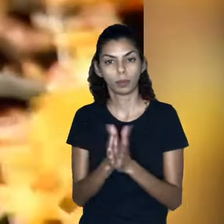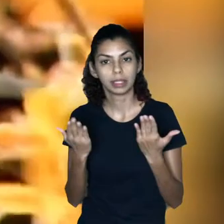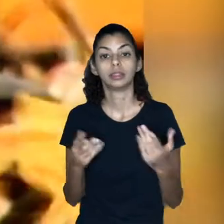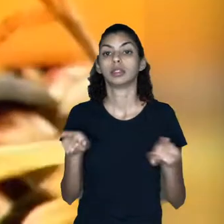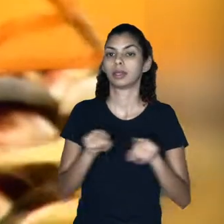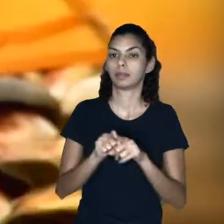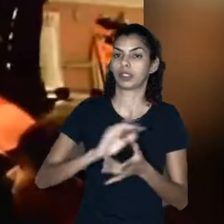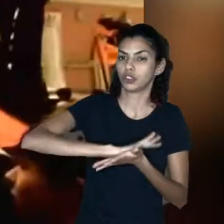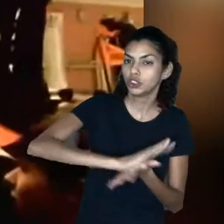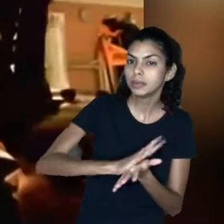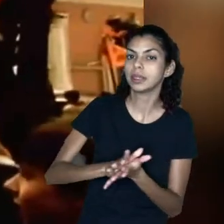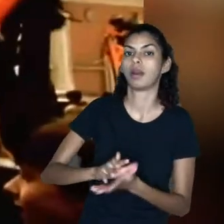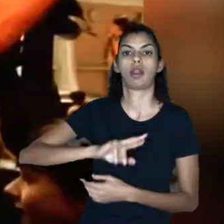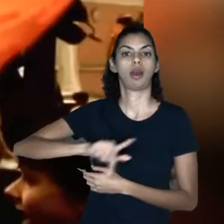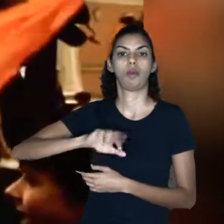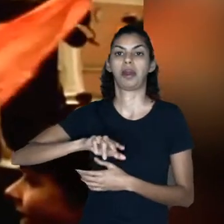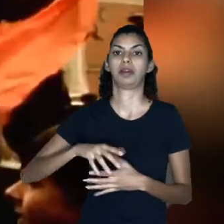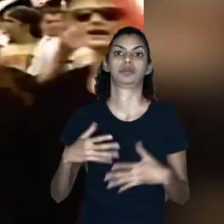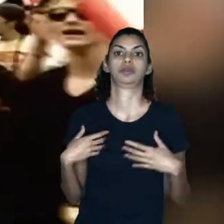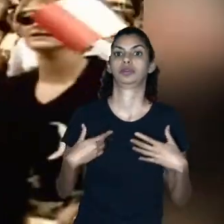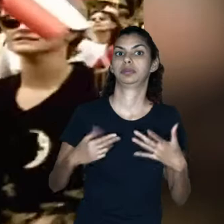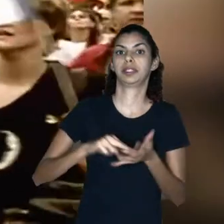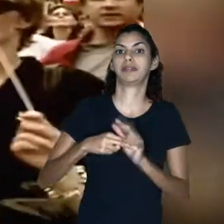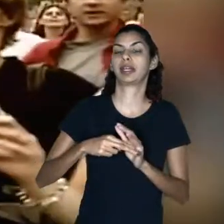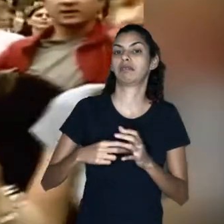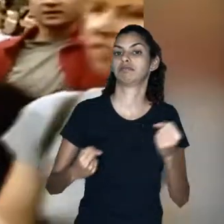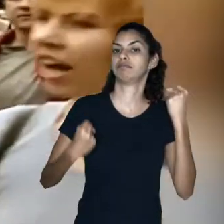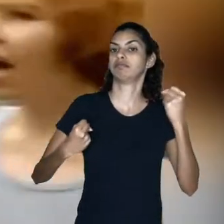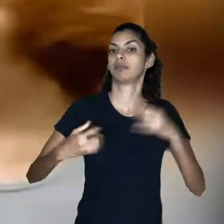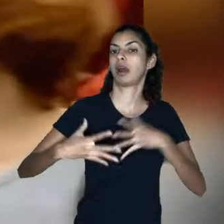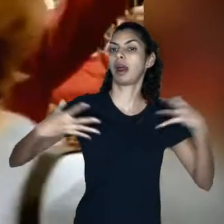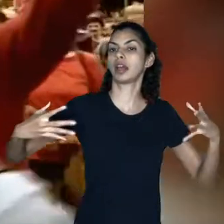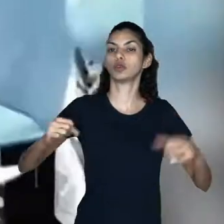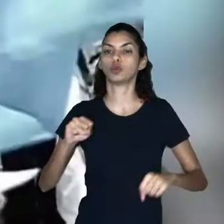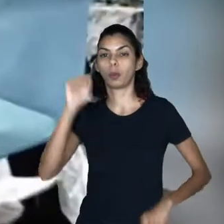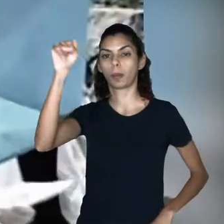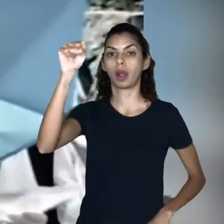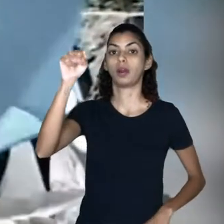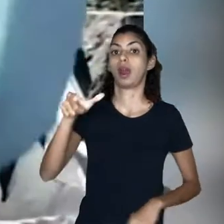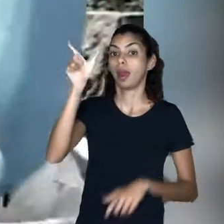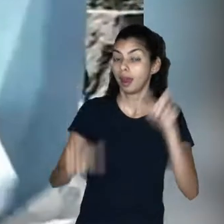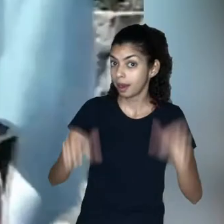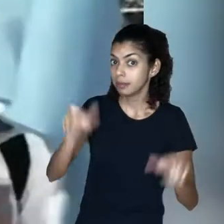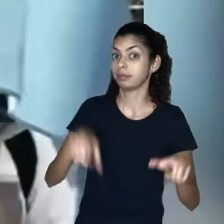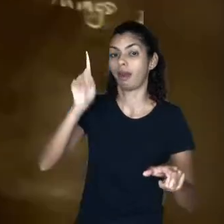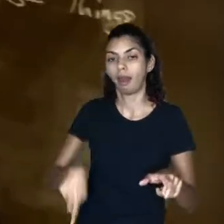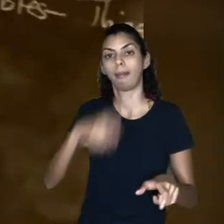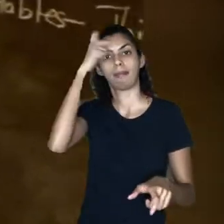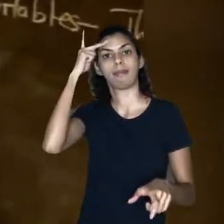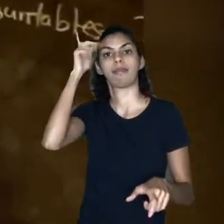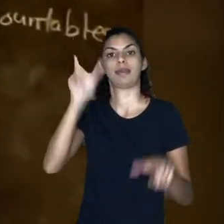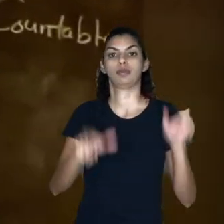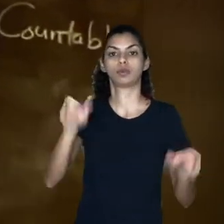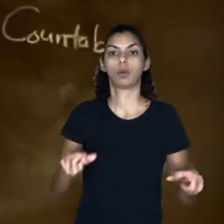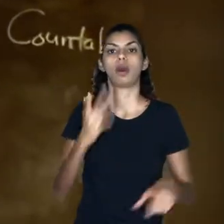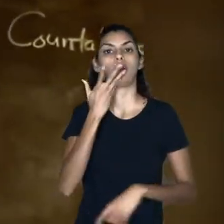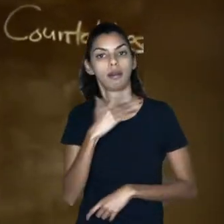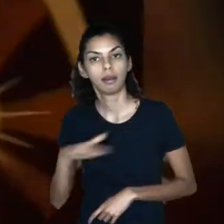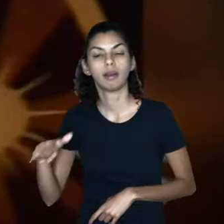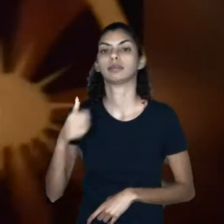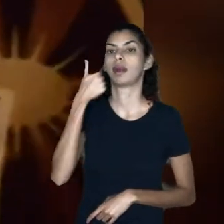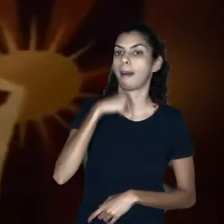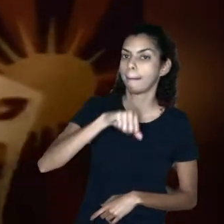They're people. Kids. Mothers. Fathers. Teachers.